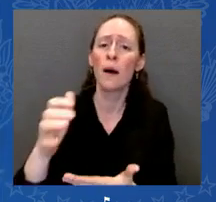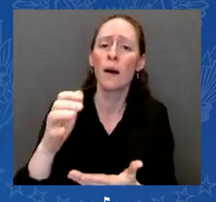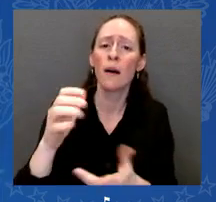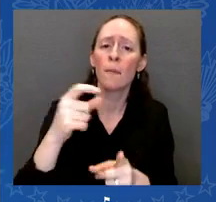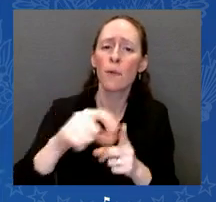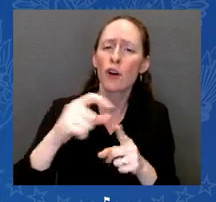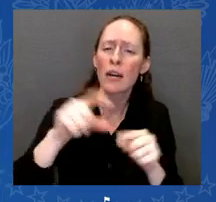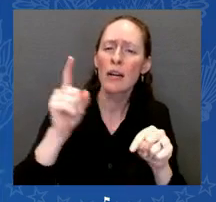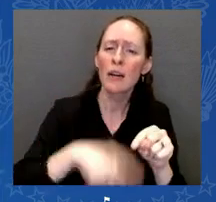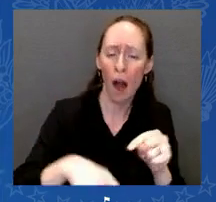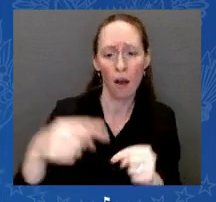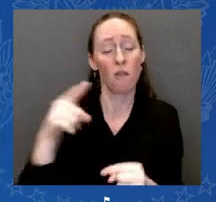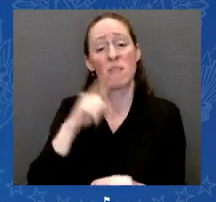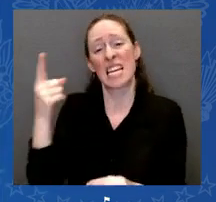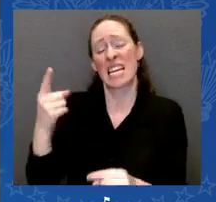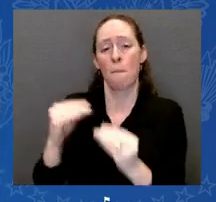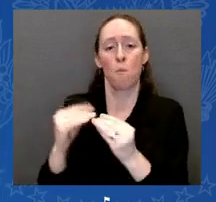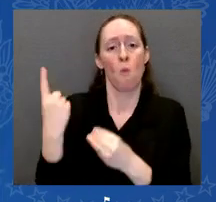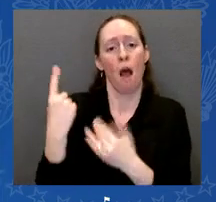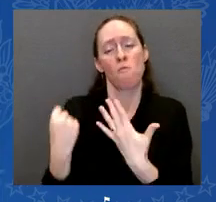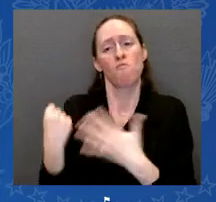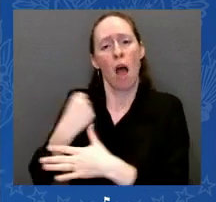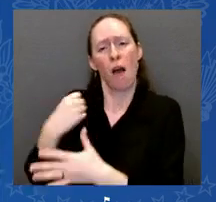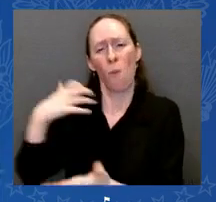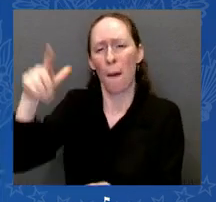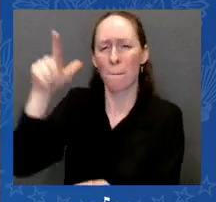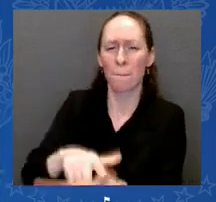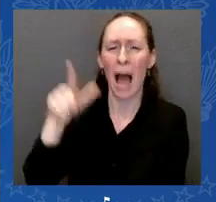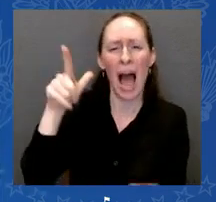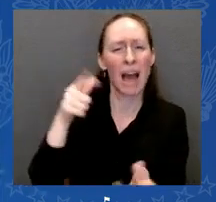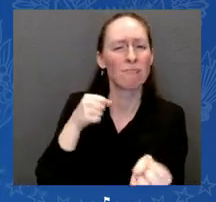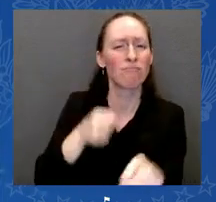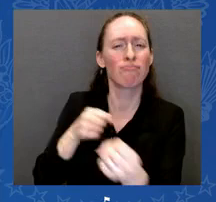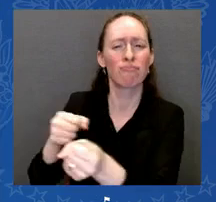are just common sense. Just simple common sense.